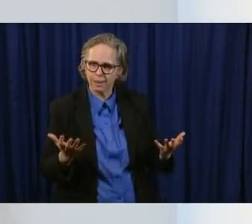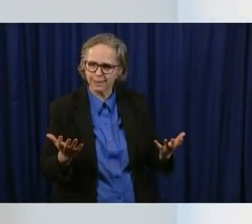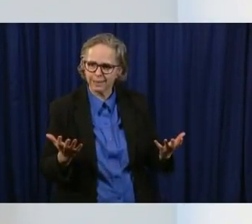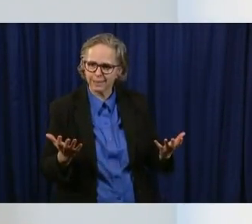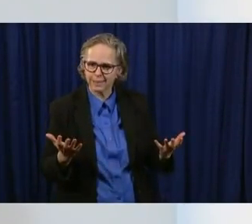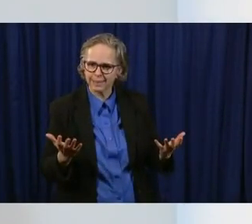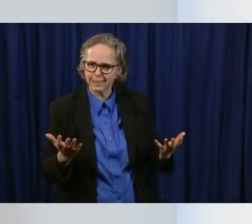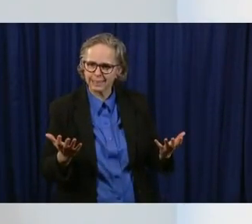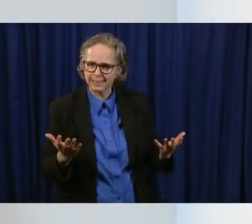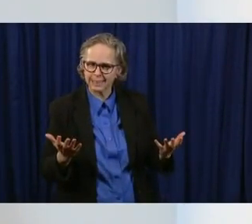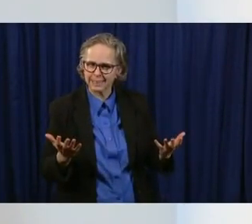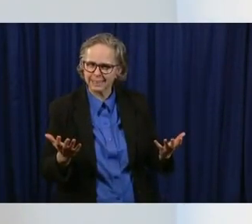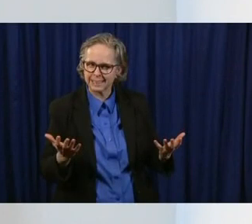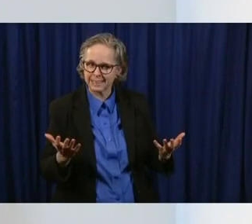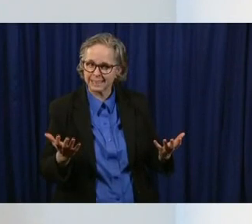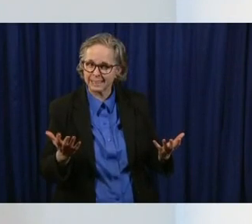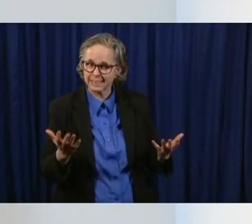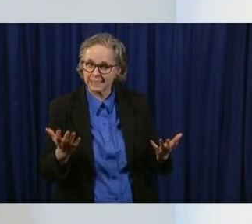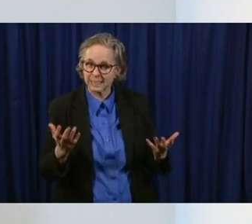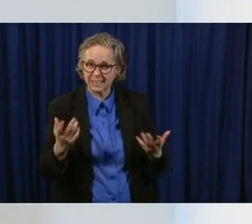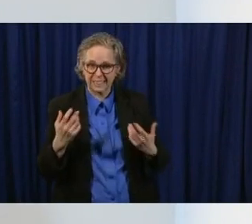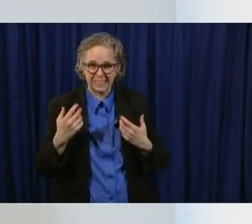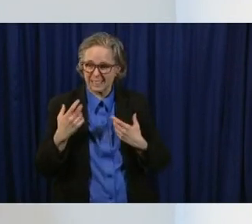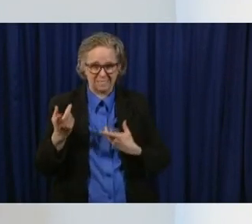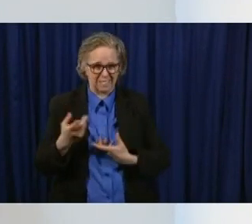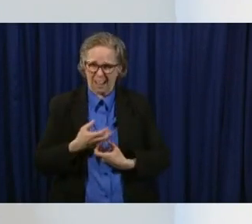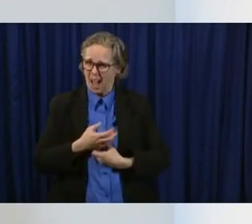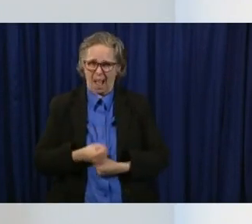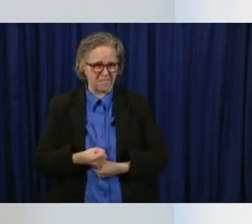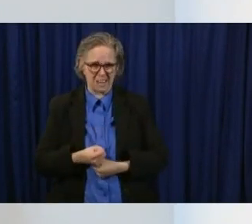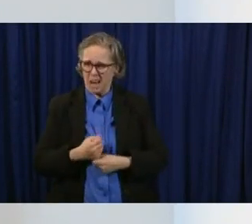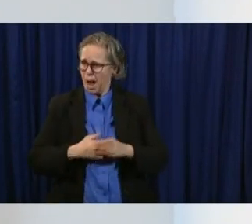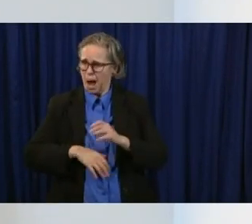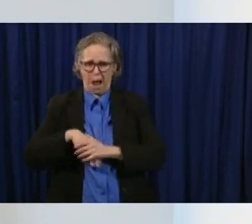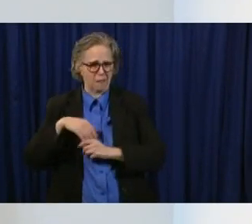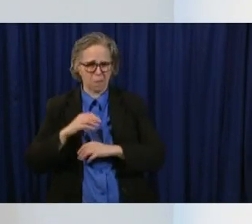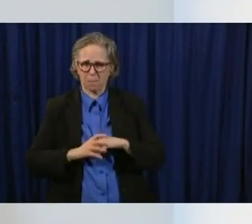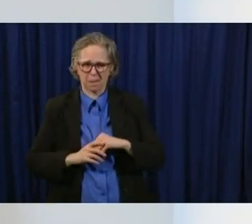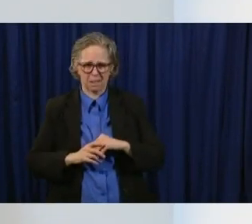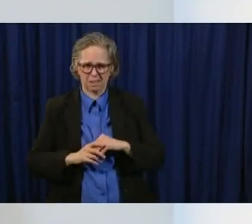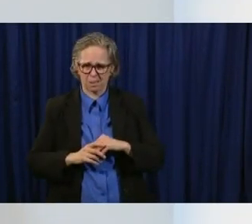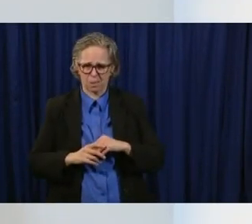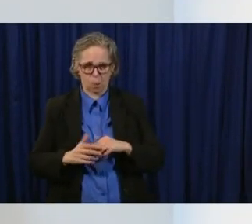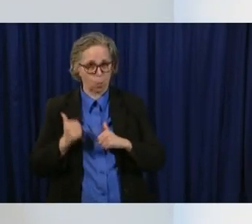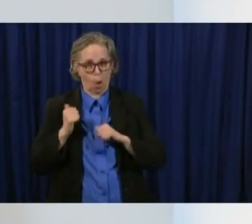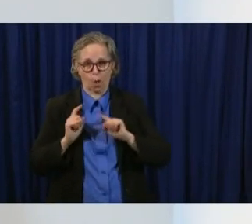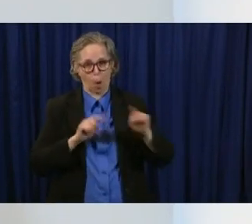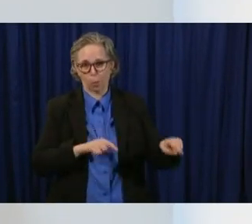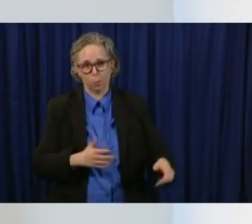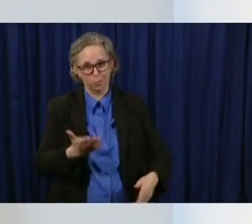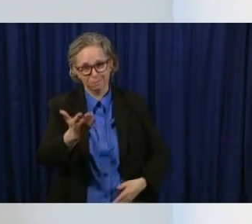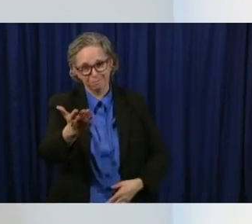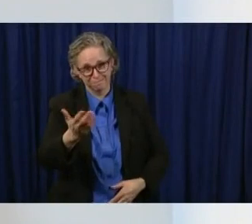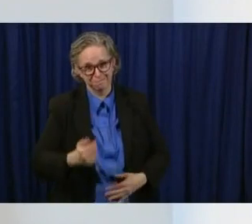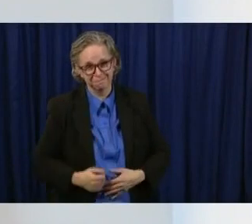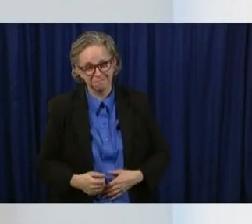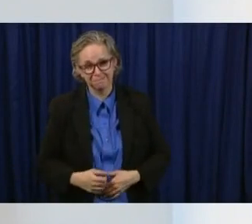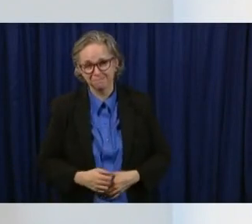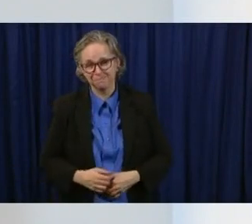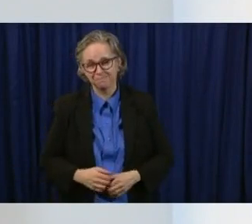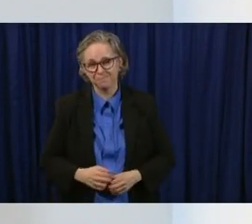and confidence that you can build amongst their workforce and amongst uh the the consumers out there